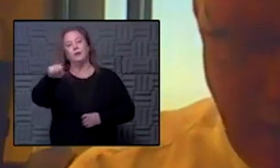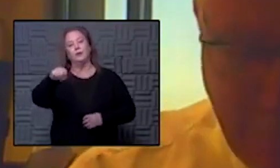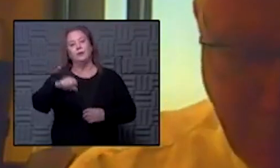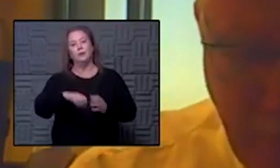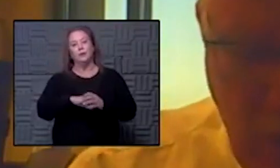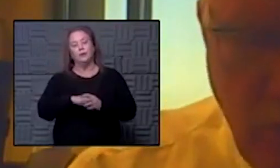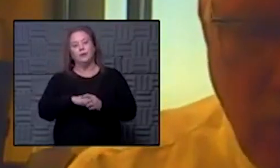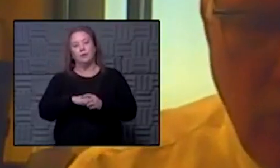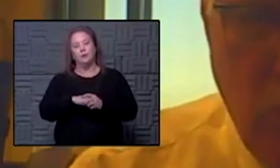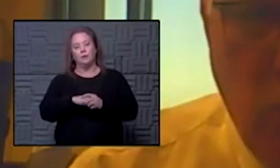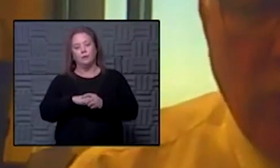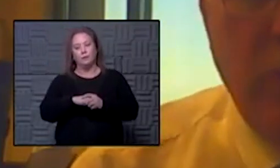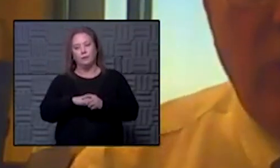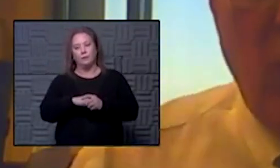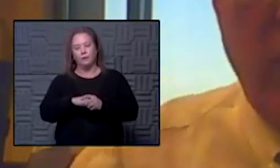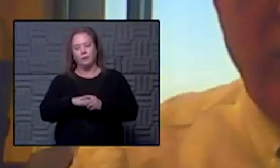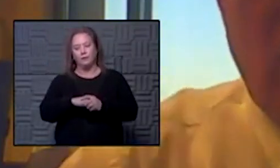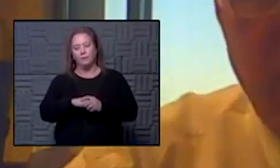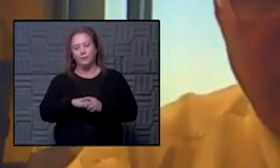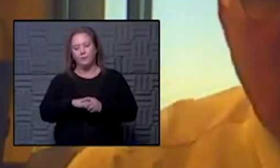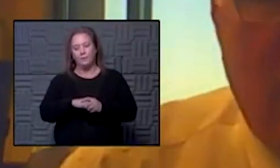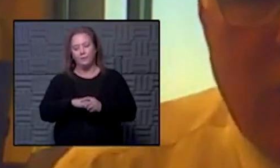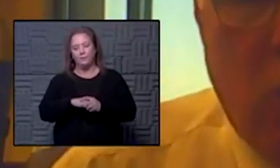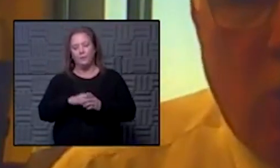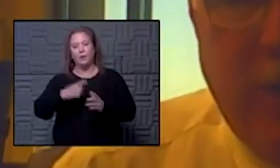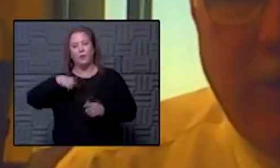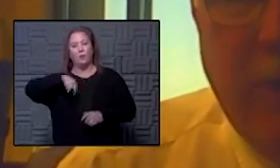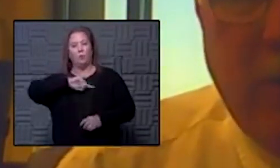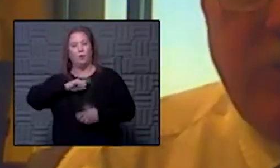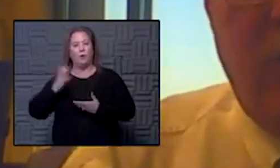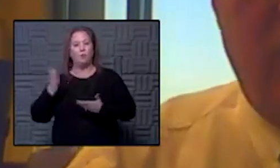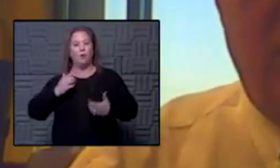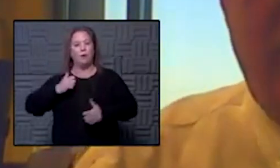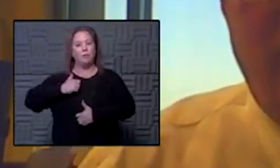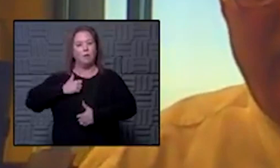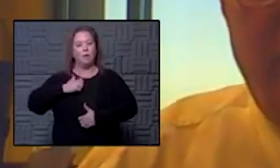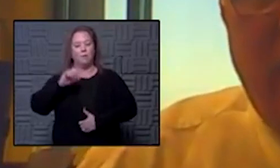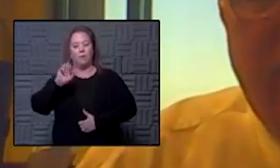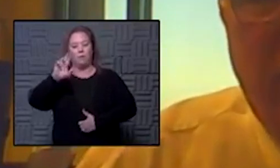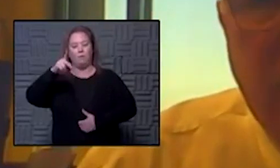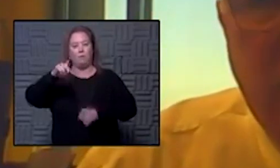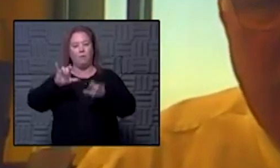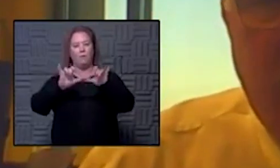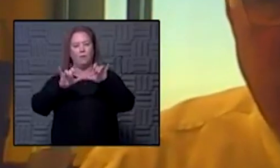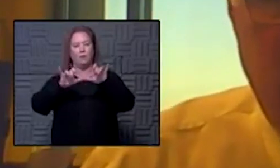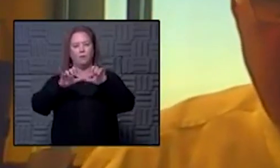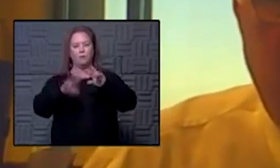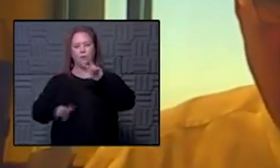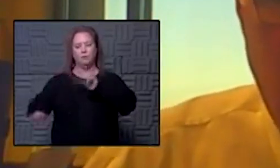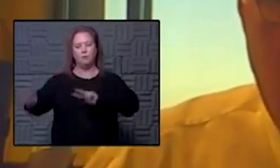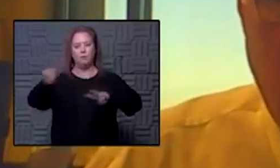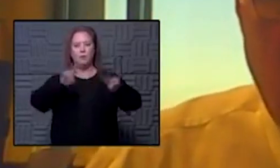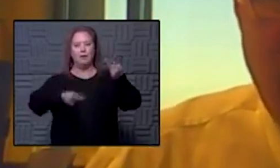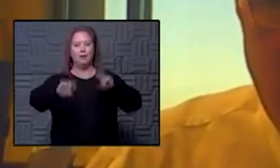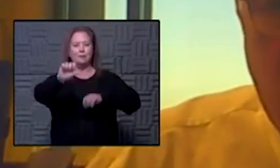um we're we brought in the army corps of engineers to look at about 10 different facilities that uh could have been